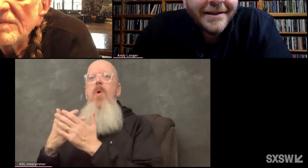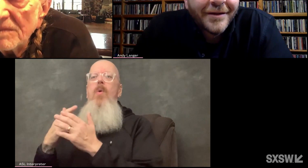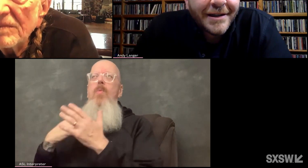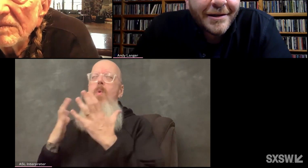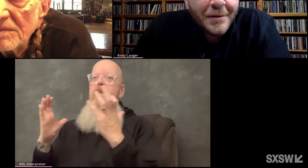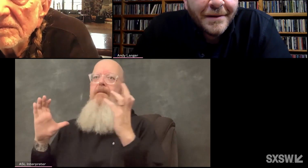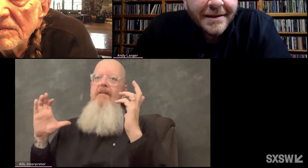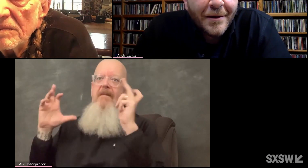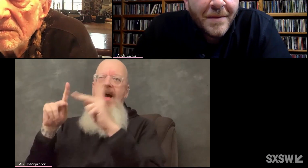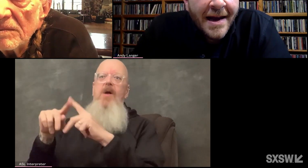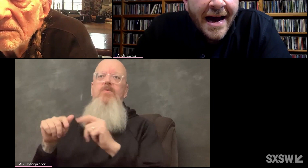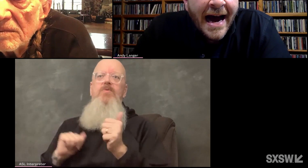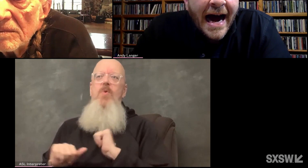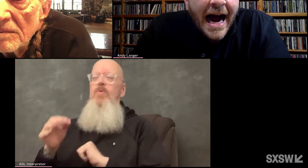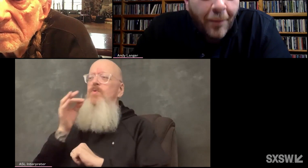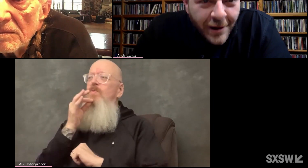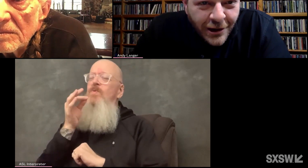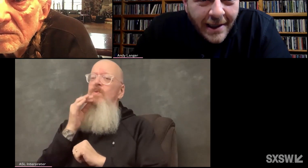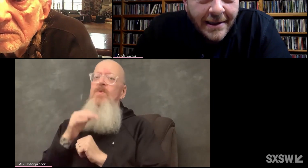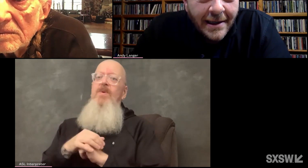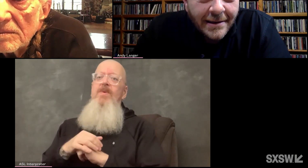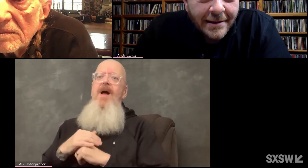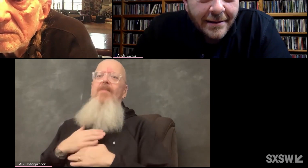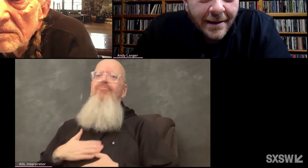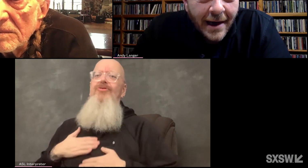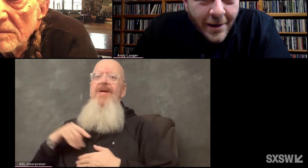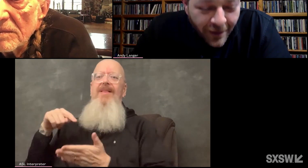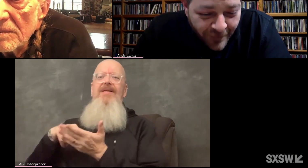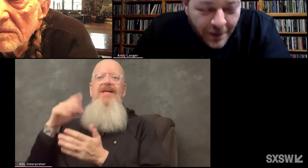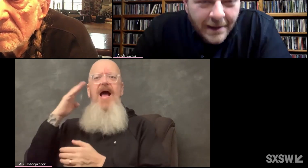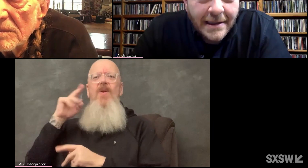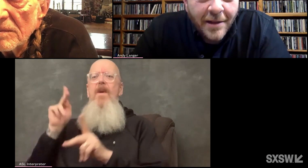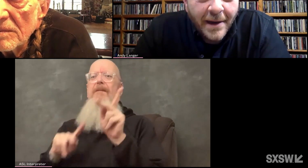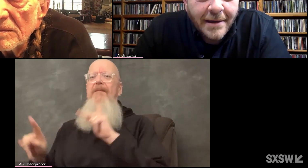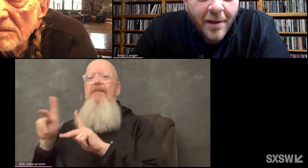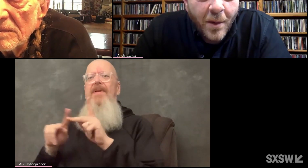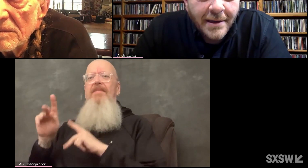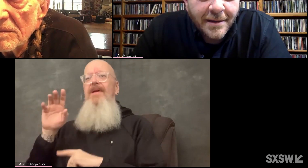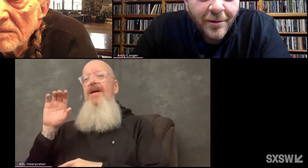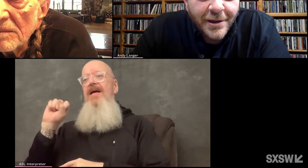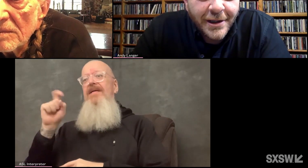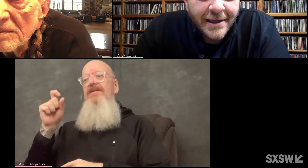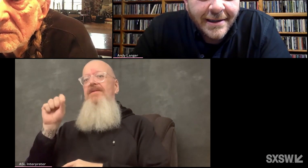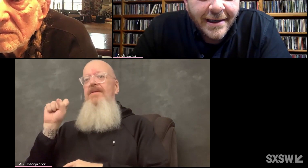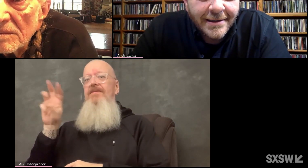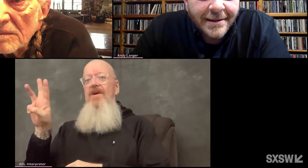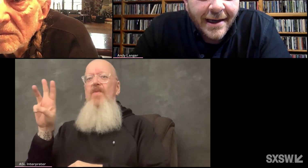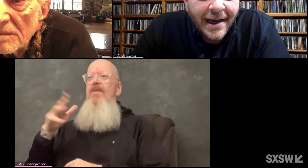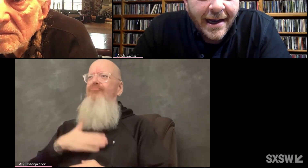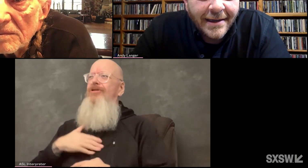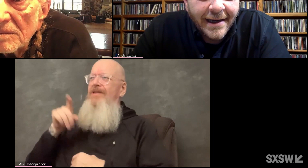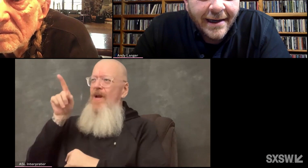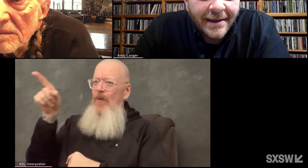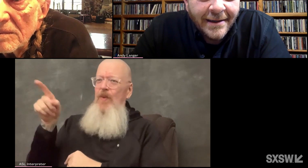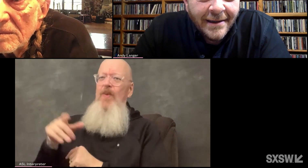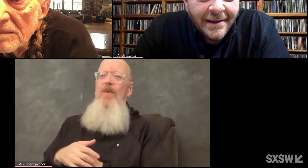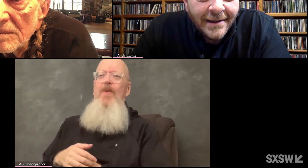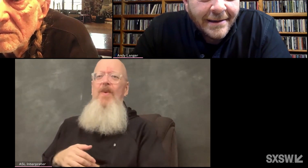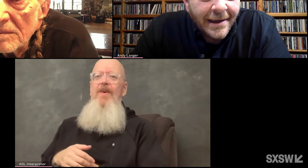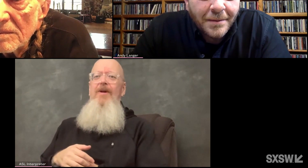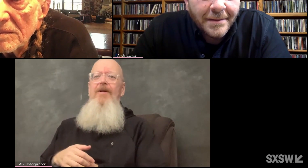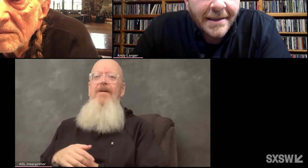relatively soon. So, I appreciate this. I know the folks at South by Southwest appreciate this. And,